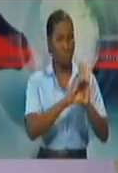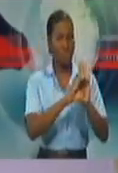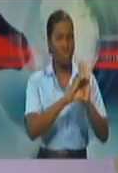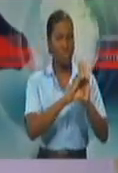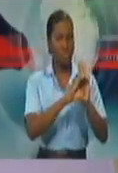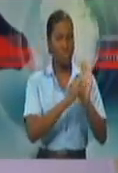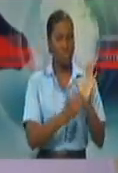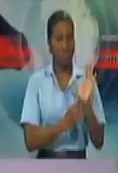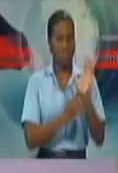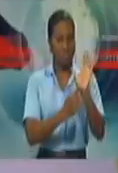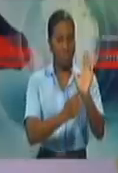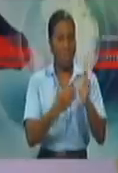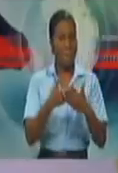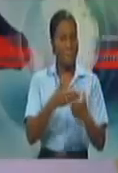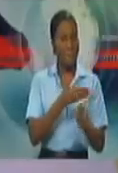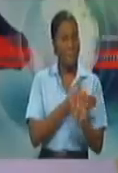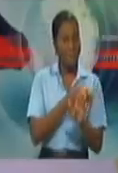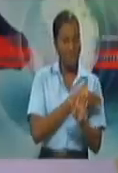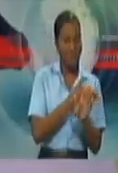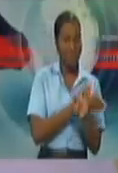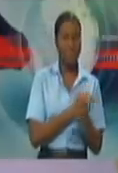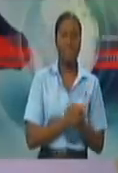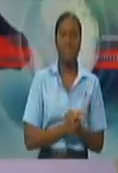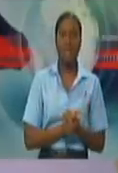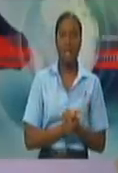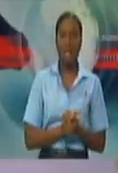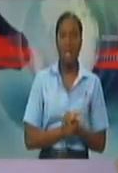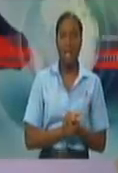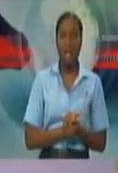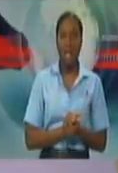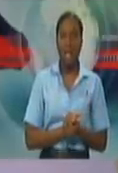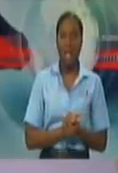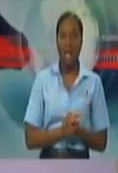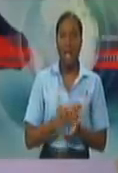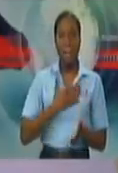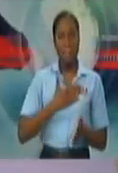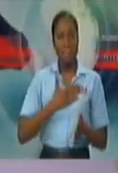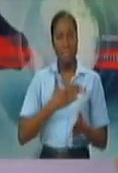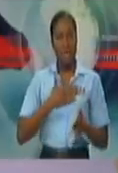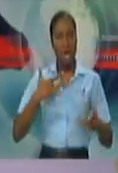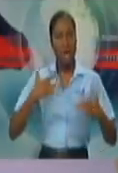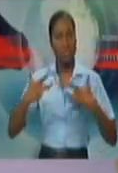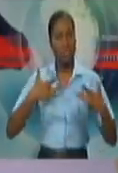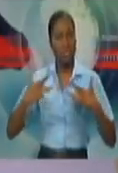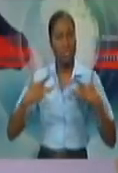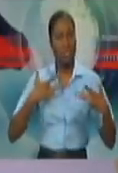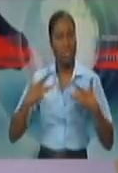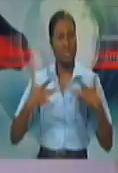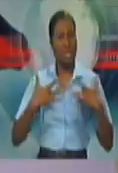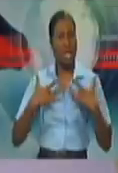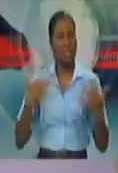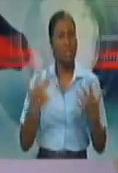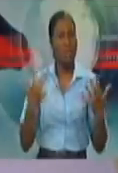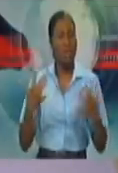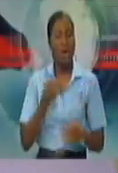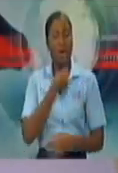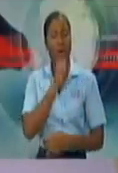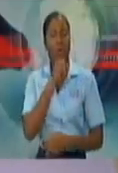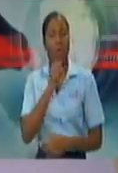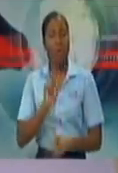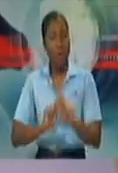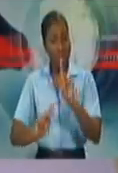there is some concern where that is concerned in the communities of the elderly and disabled.